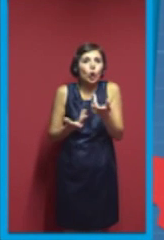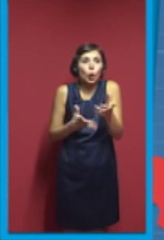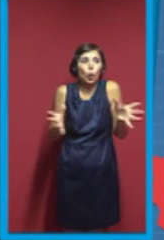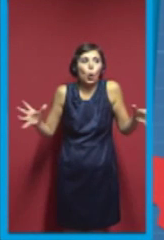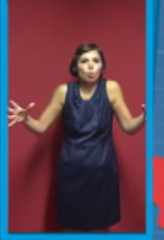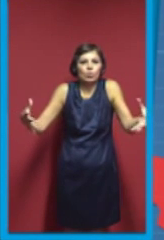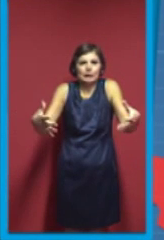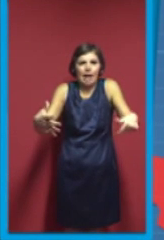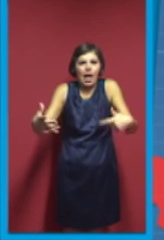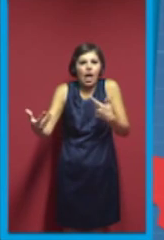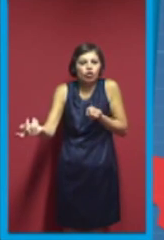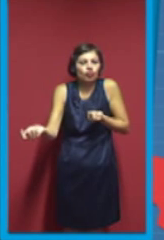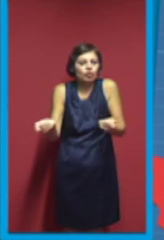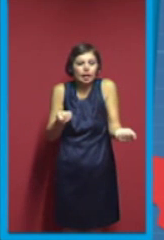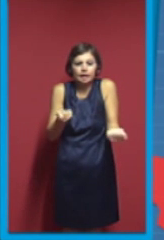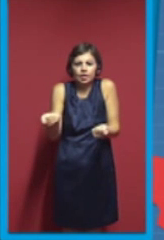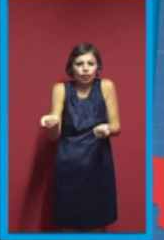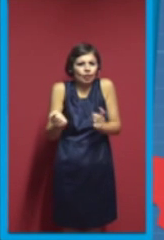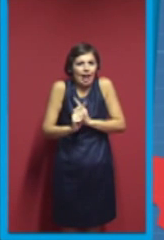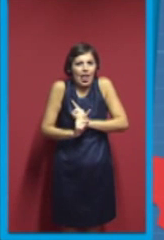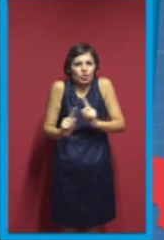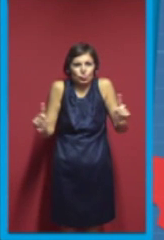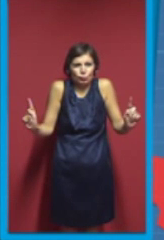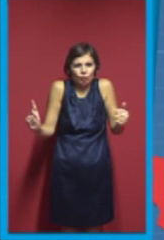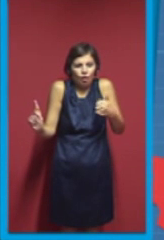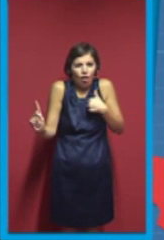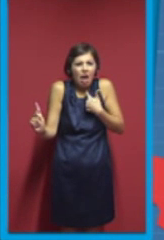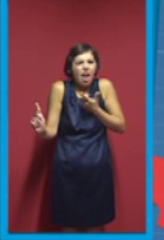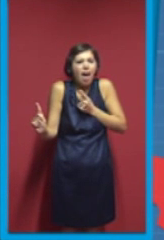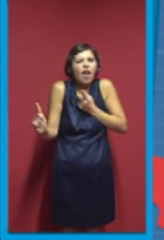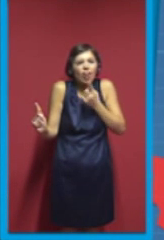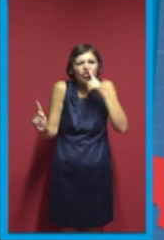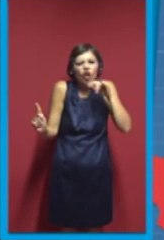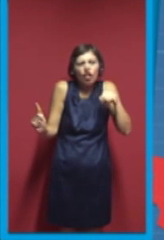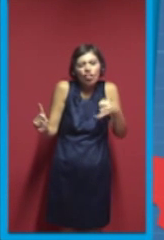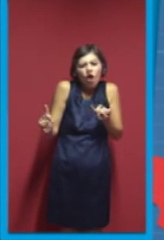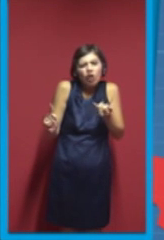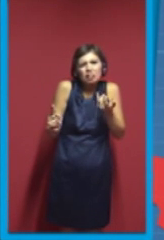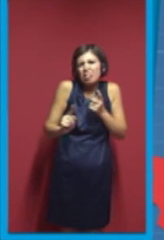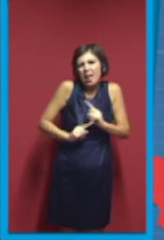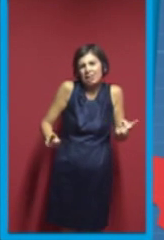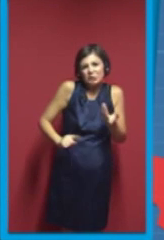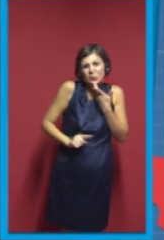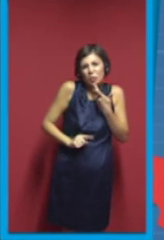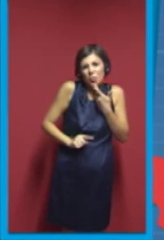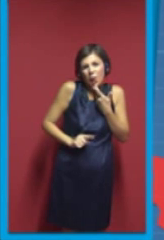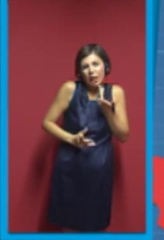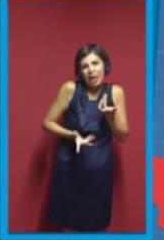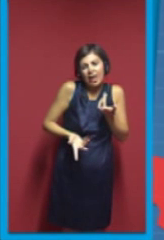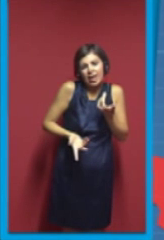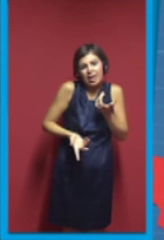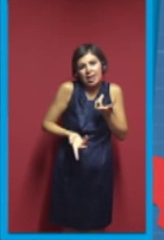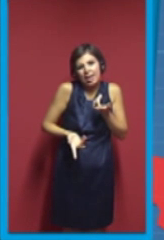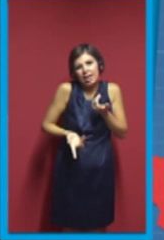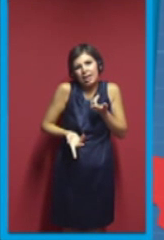Which, for us developers, is marketing. And it really hurts the community because, well, how often do you